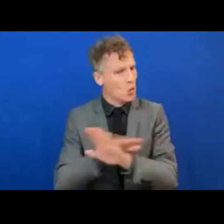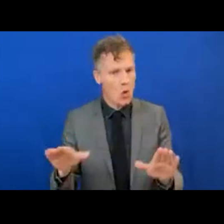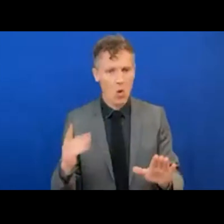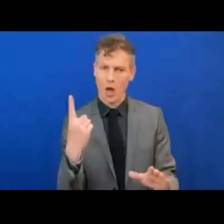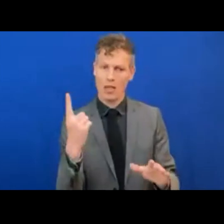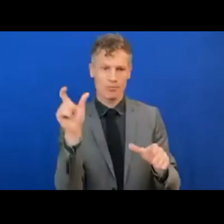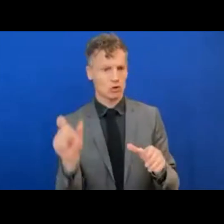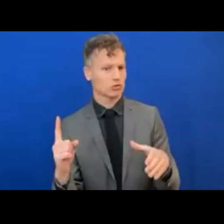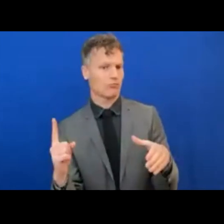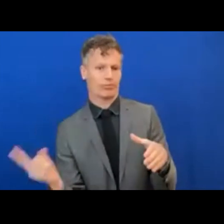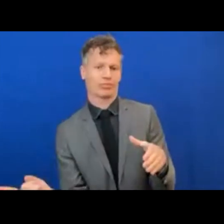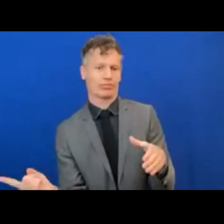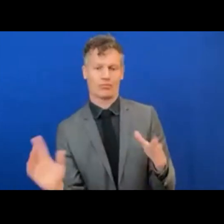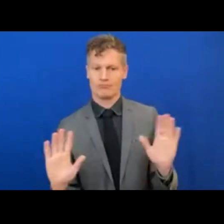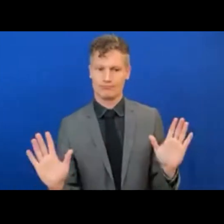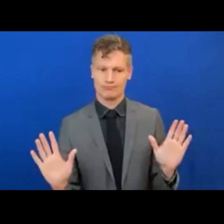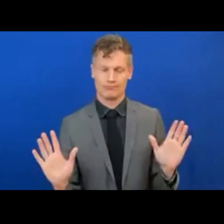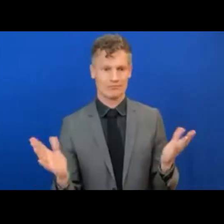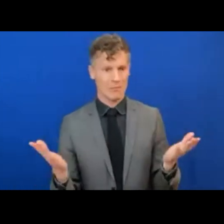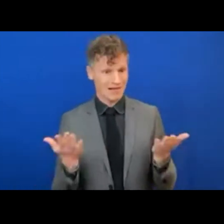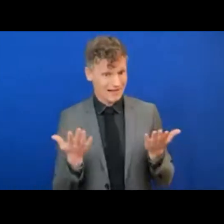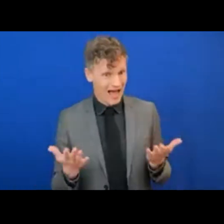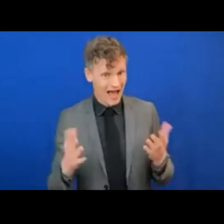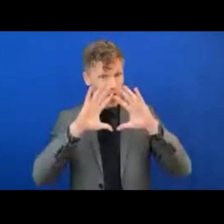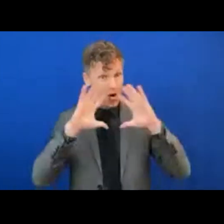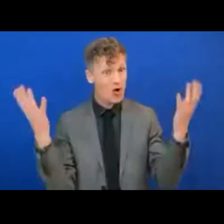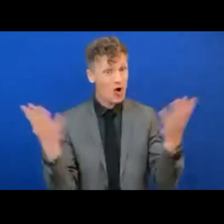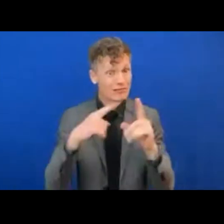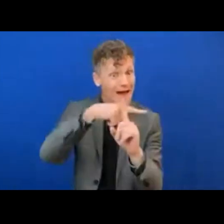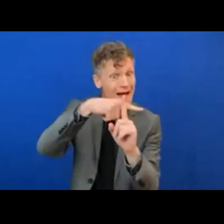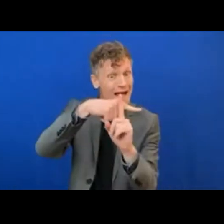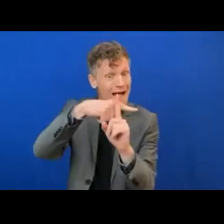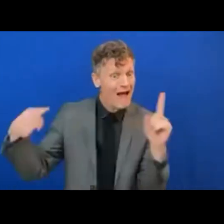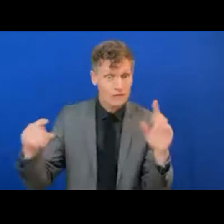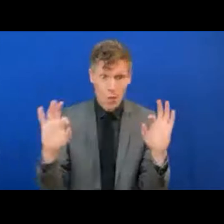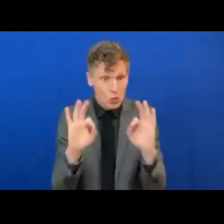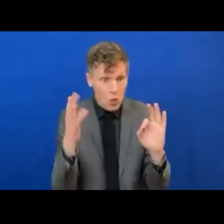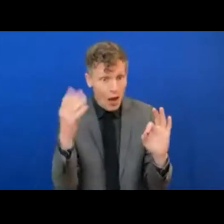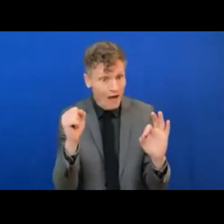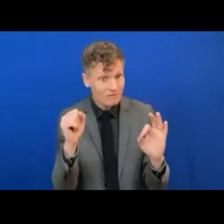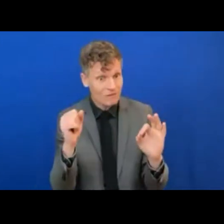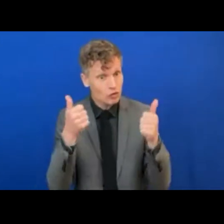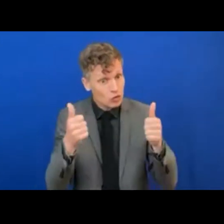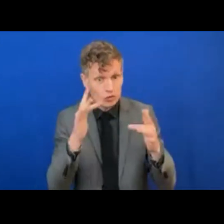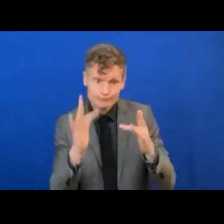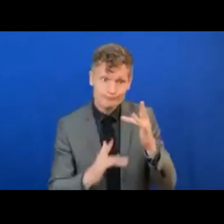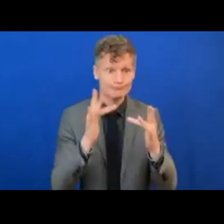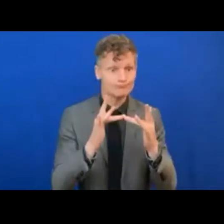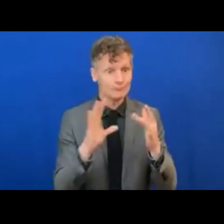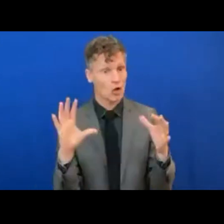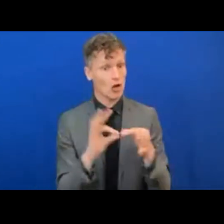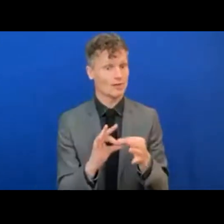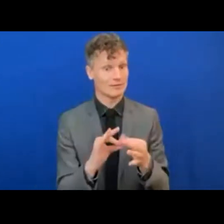half of the planet remains unconnected and doesn't benefit from the facilities and services provided by